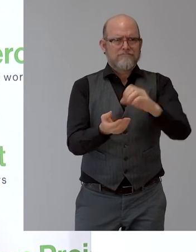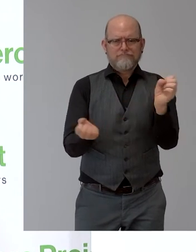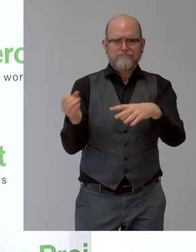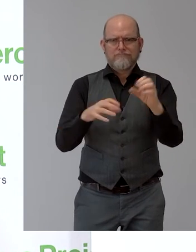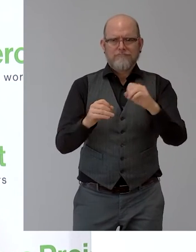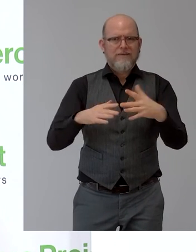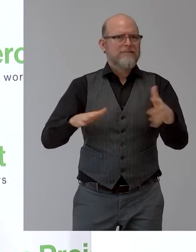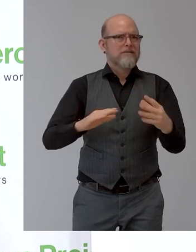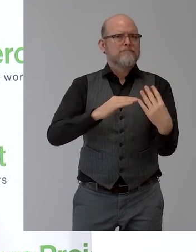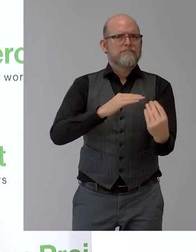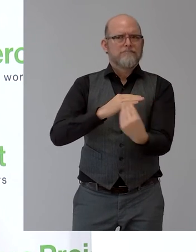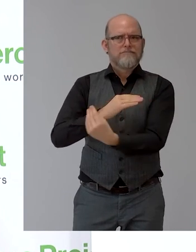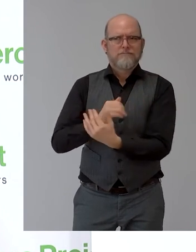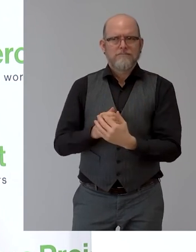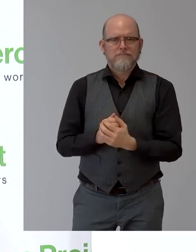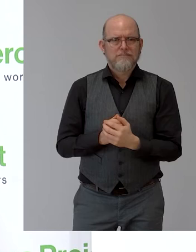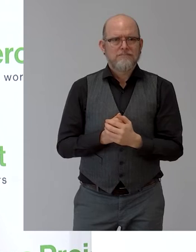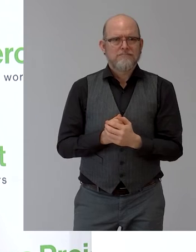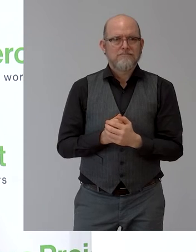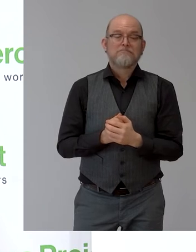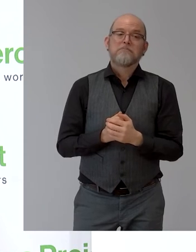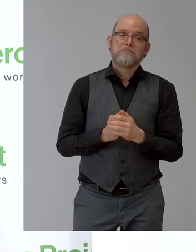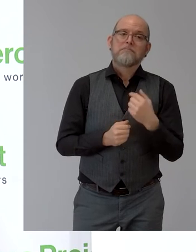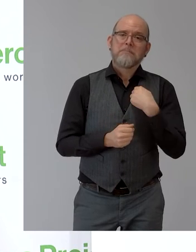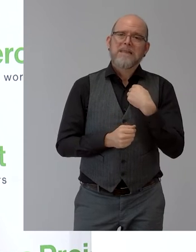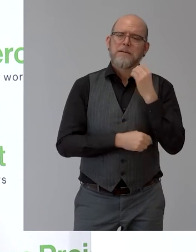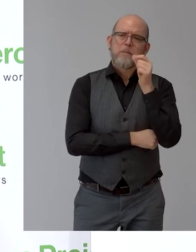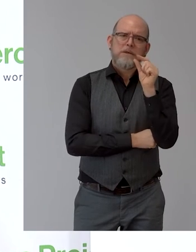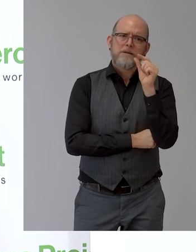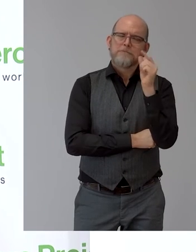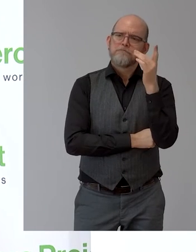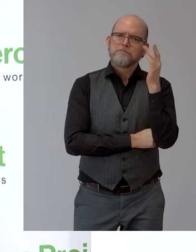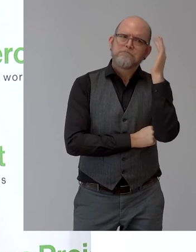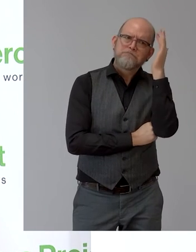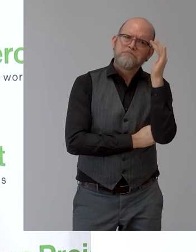What I wonder is, would it be even more innovative if the